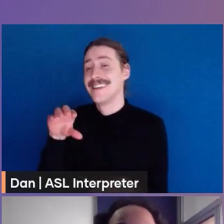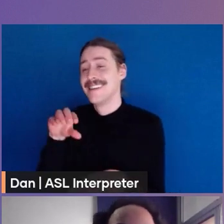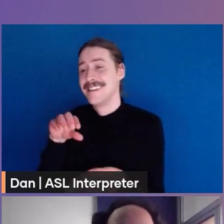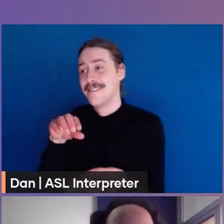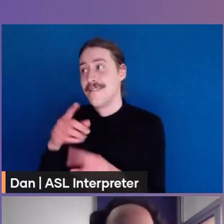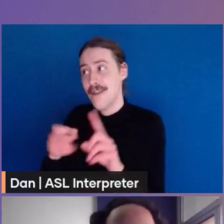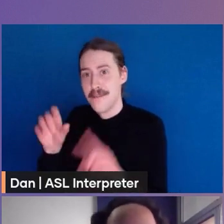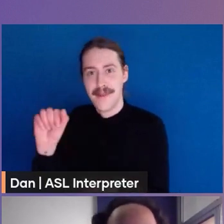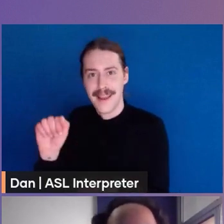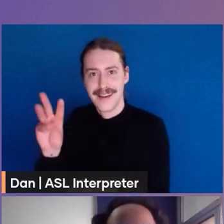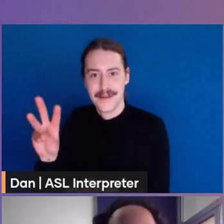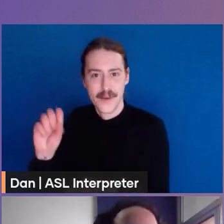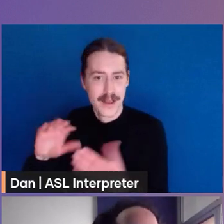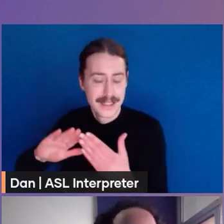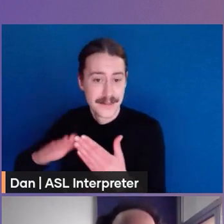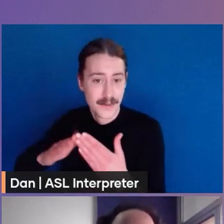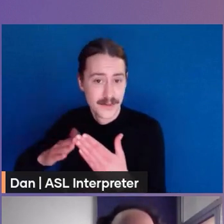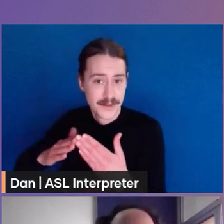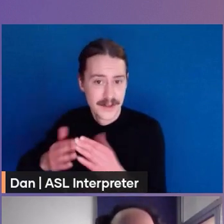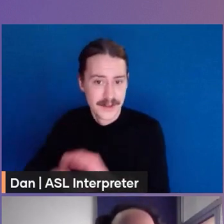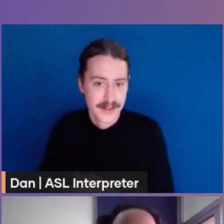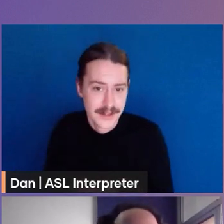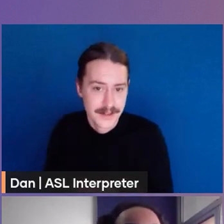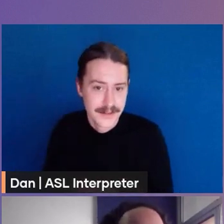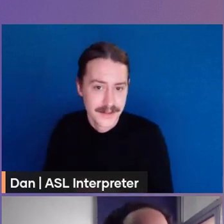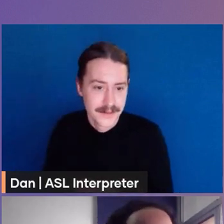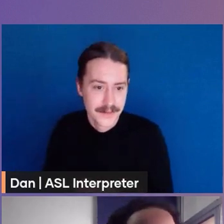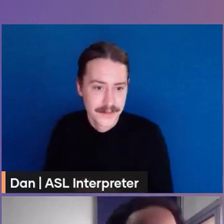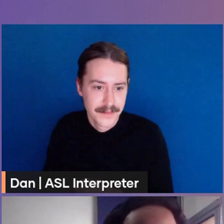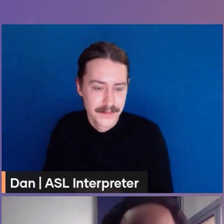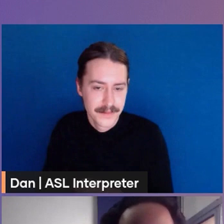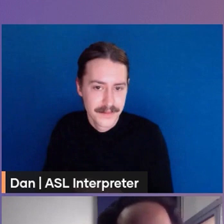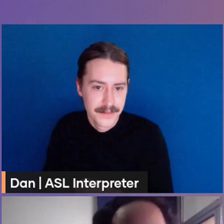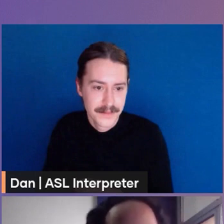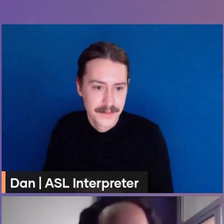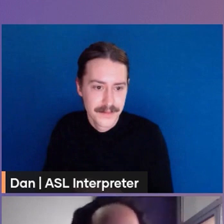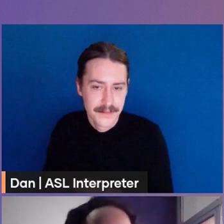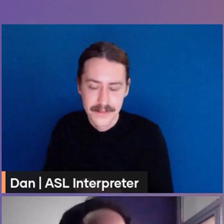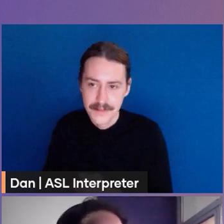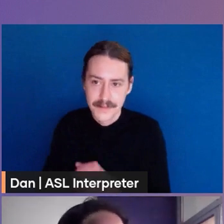about 35 lines, have a functional VPC working and ready to use.